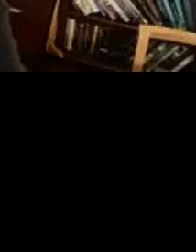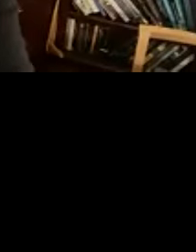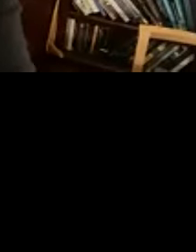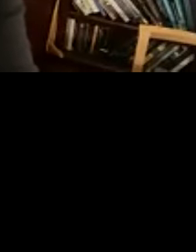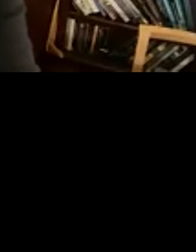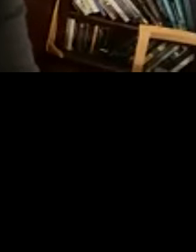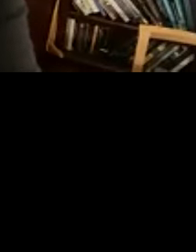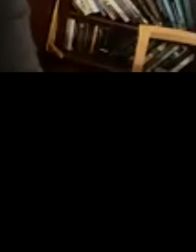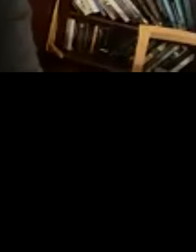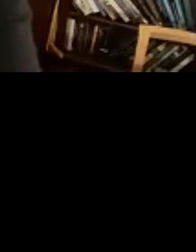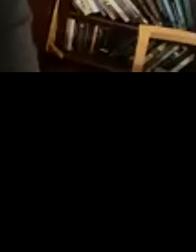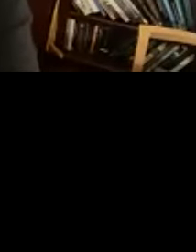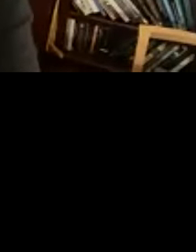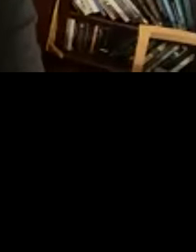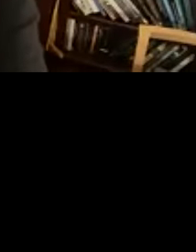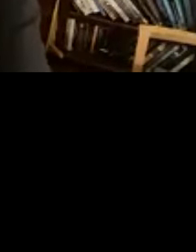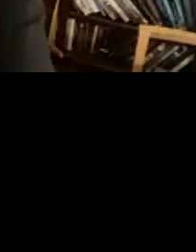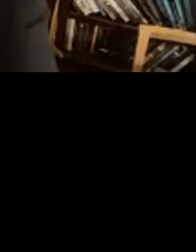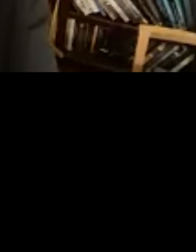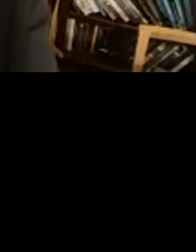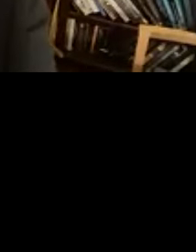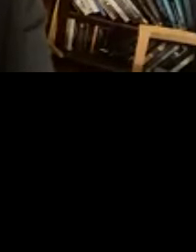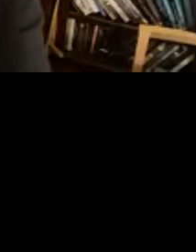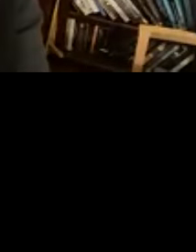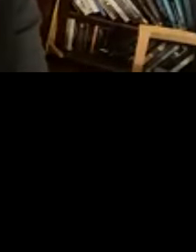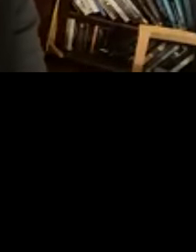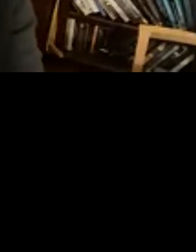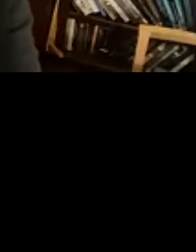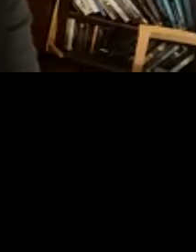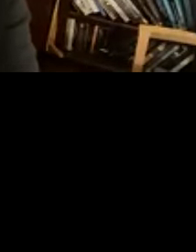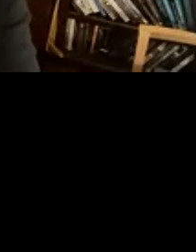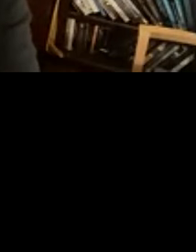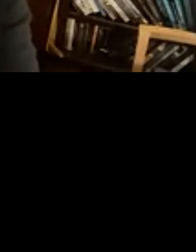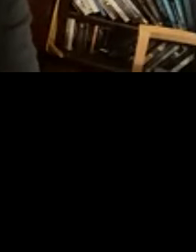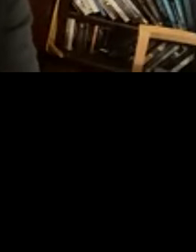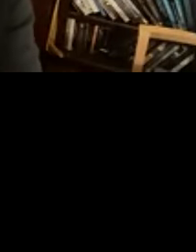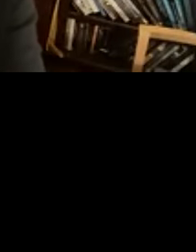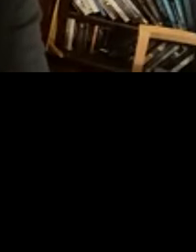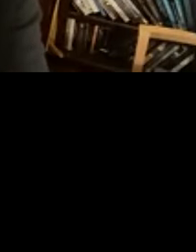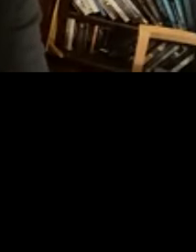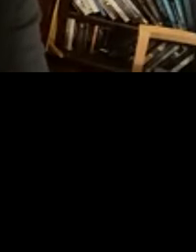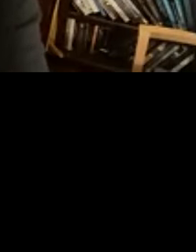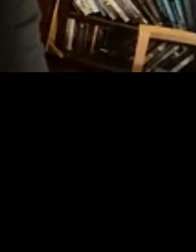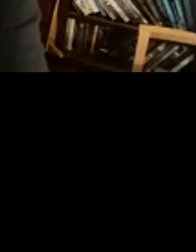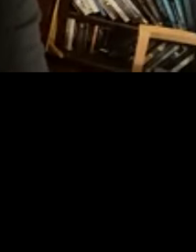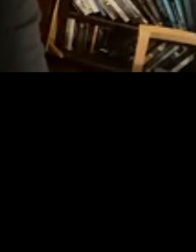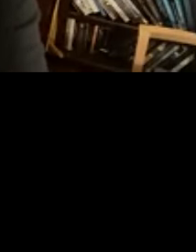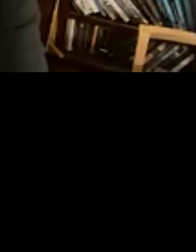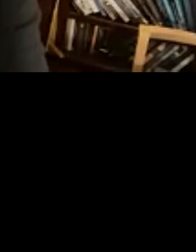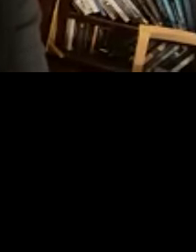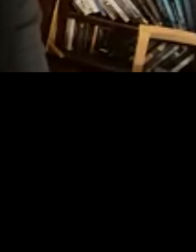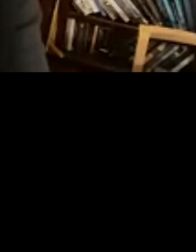assistant professor in anthropology at the University of Alabama, where she oversees the Ancient People and Plants